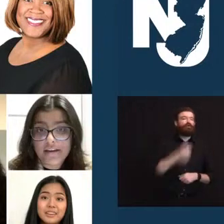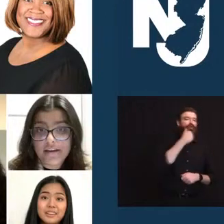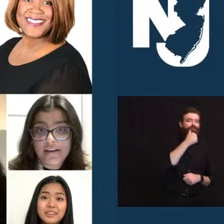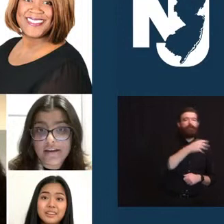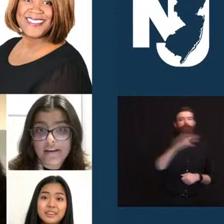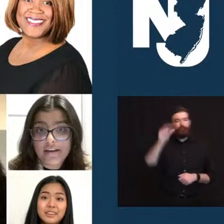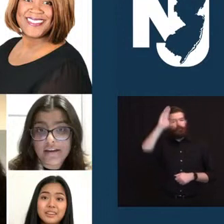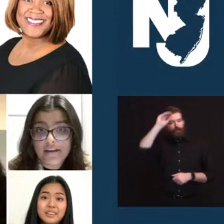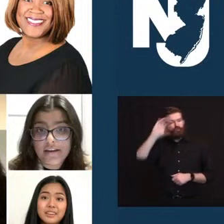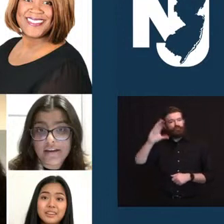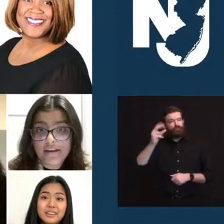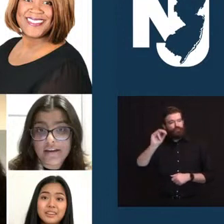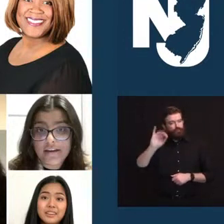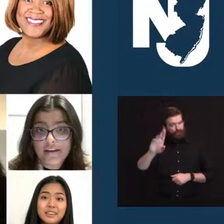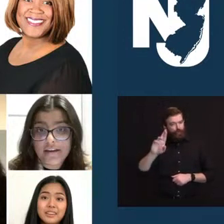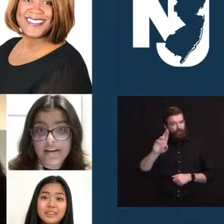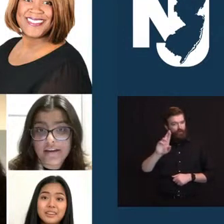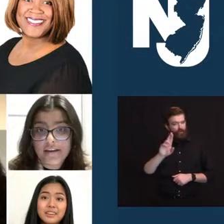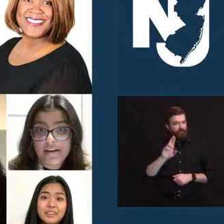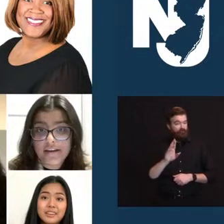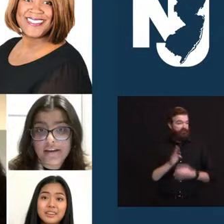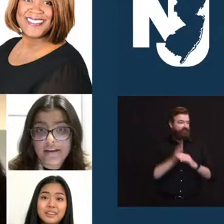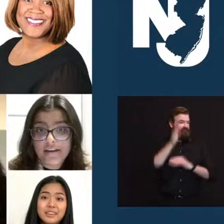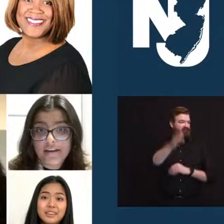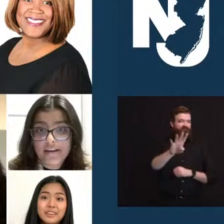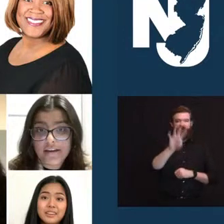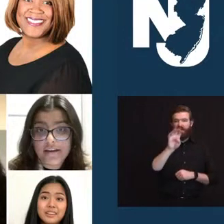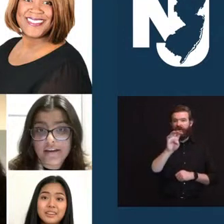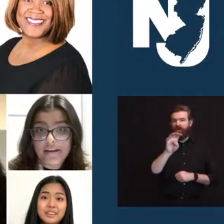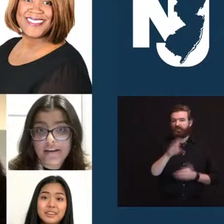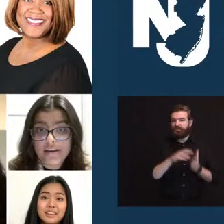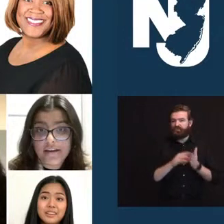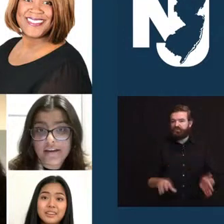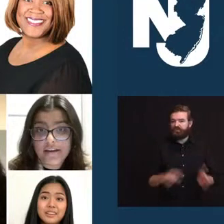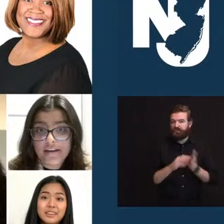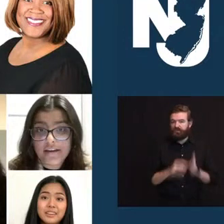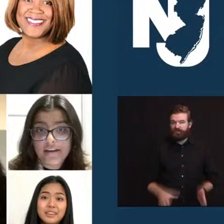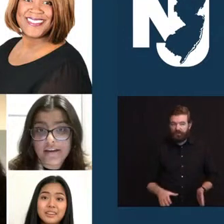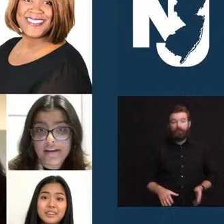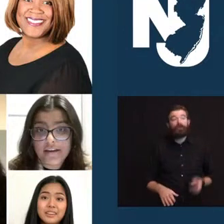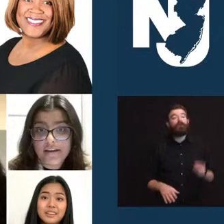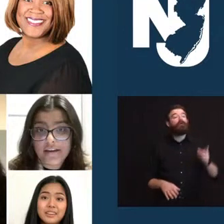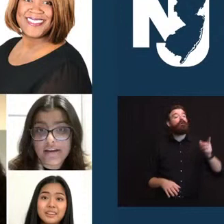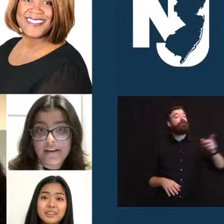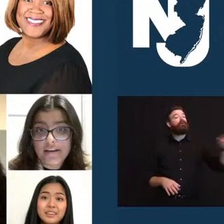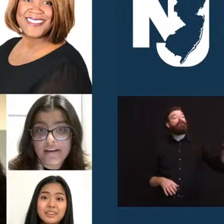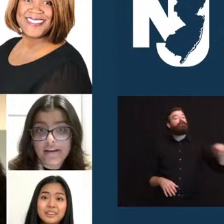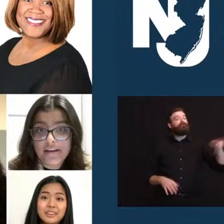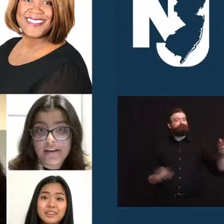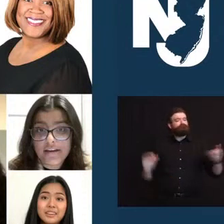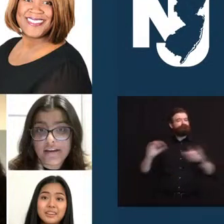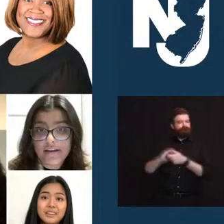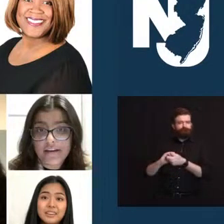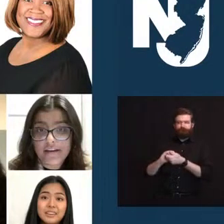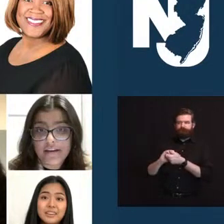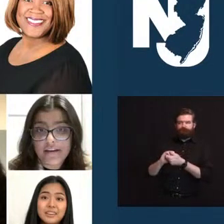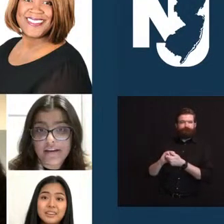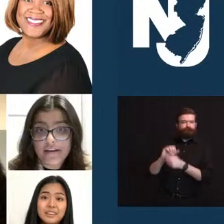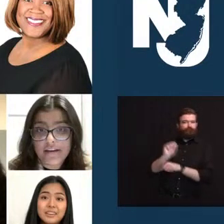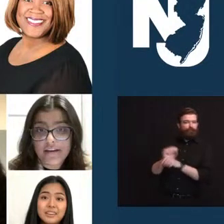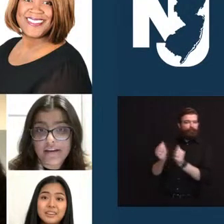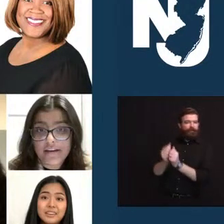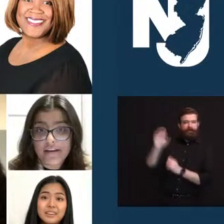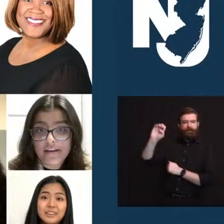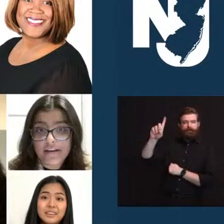classes. Westrick Music Academy worked with the EDA and the New Jersey State Council on the Arts to secure